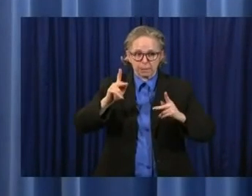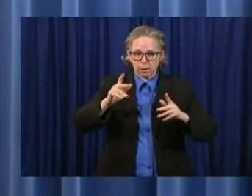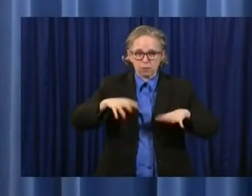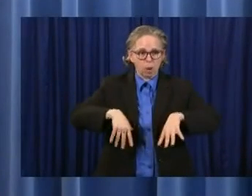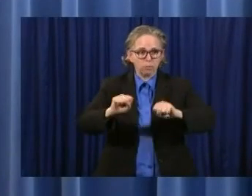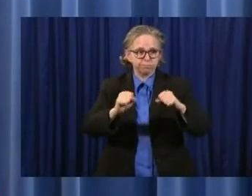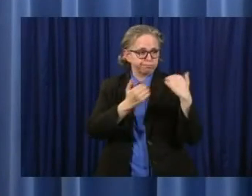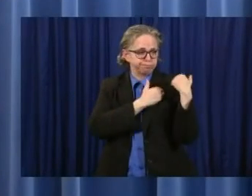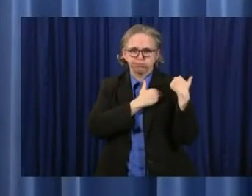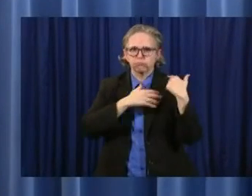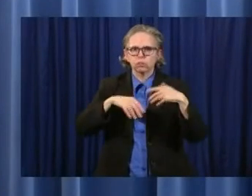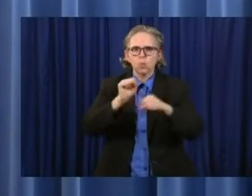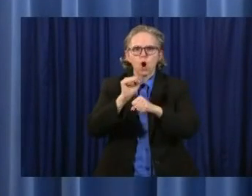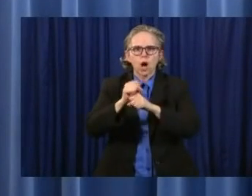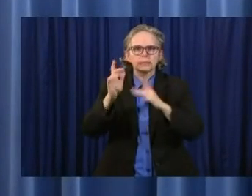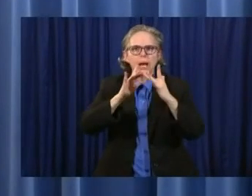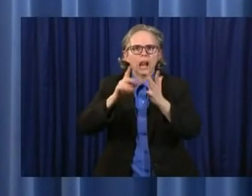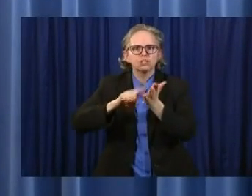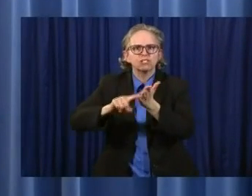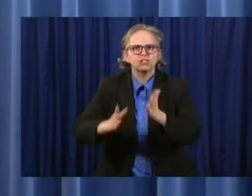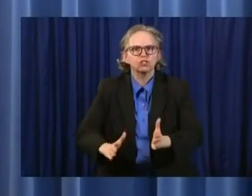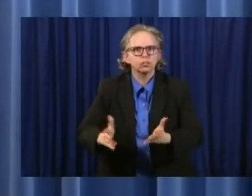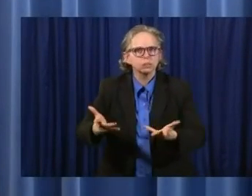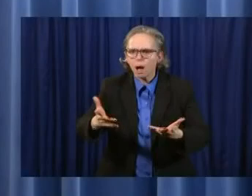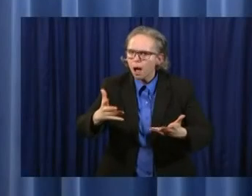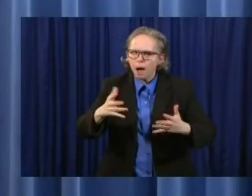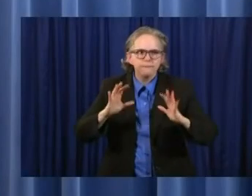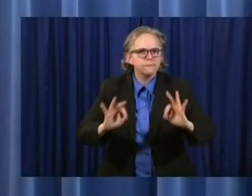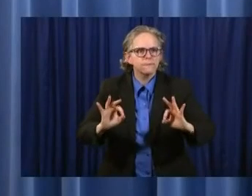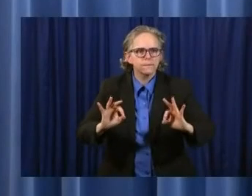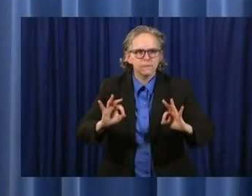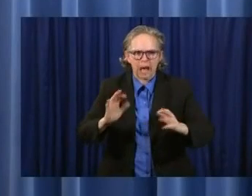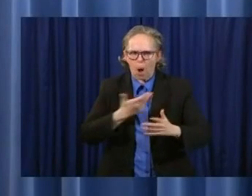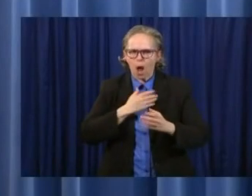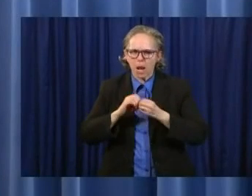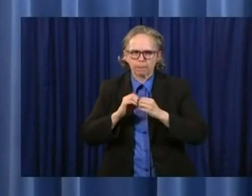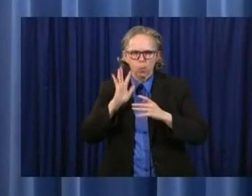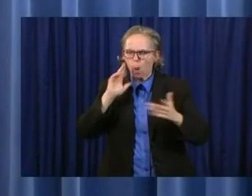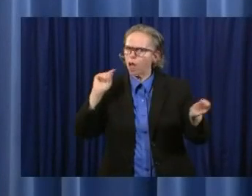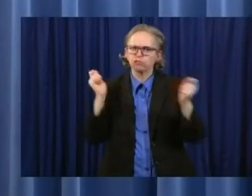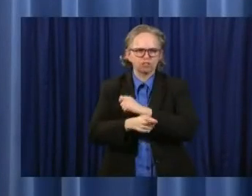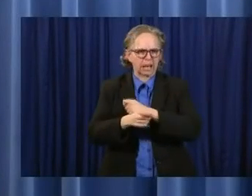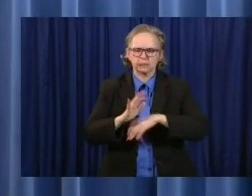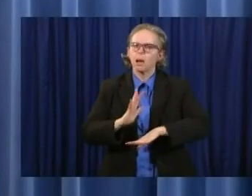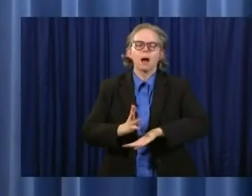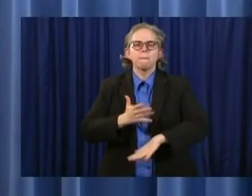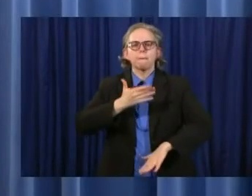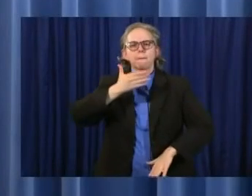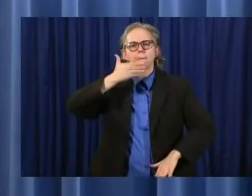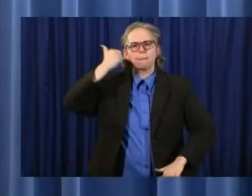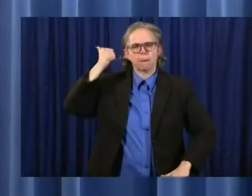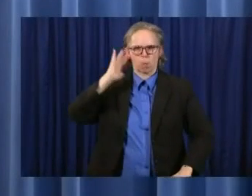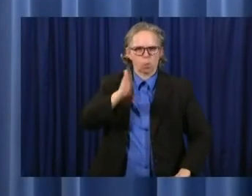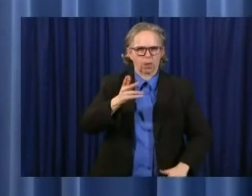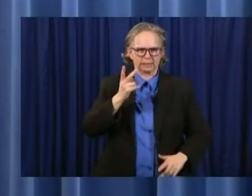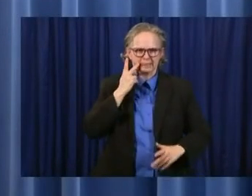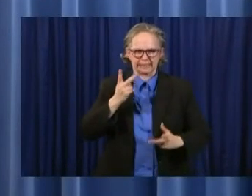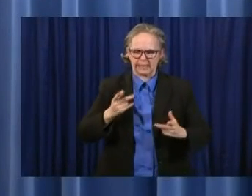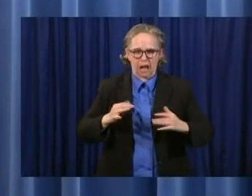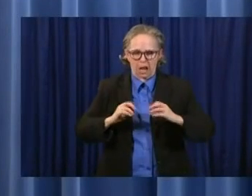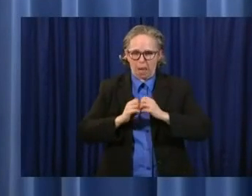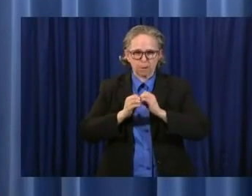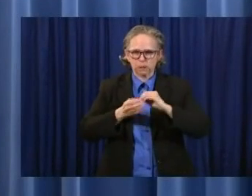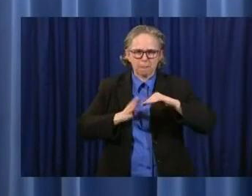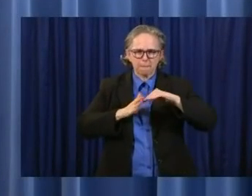and so, um, numbers are dramatically going to change. Uh, and you're going to watch the chart, um, and I'm going to watch it, too.